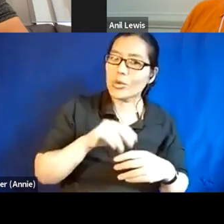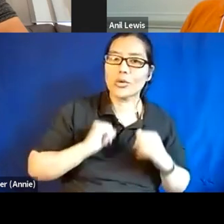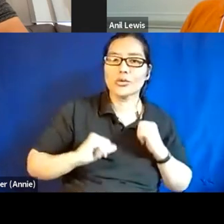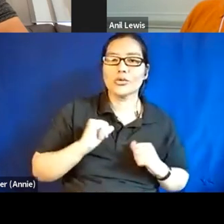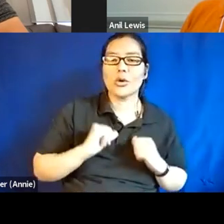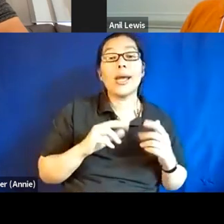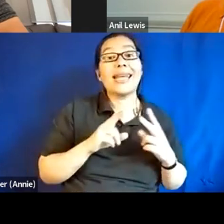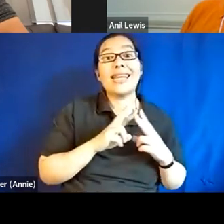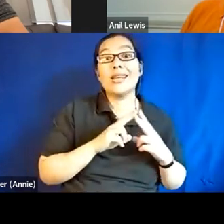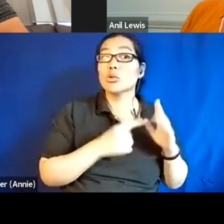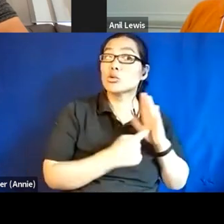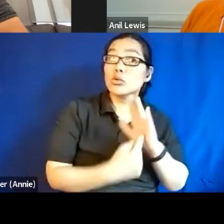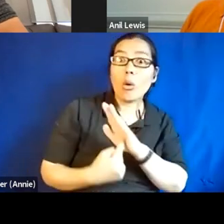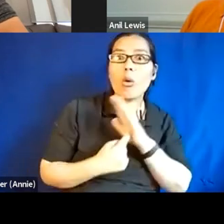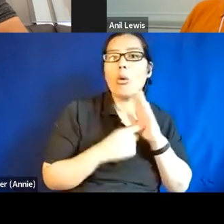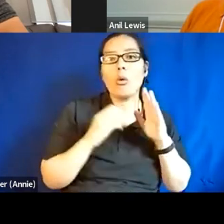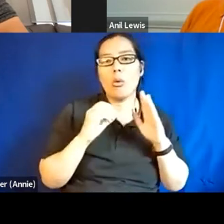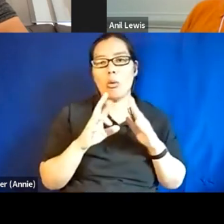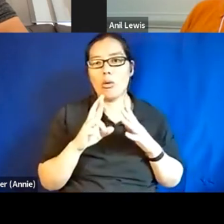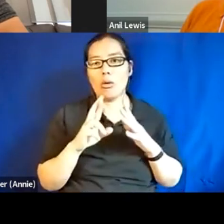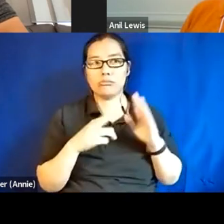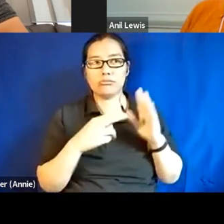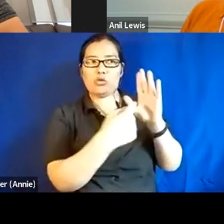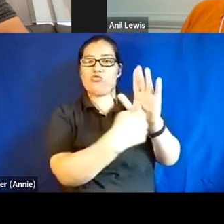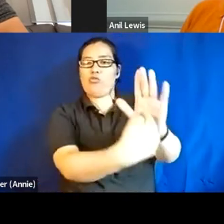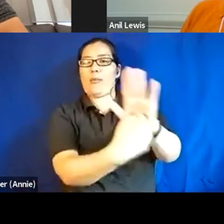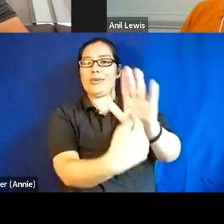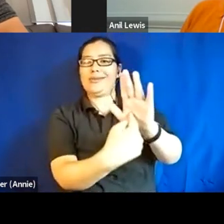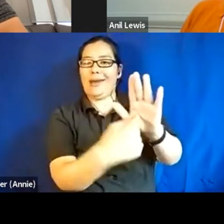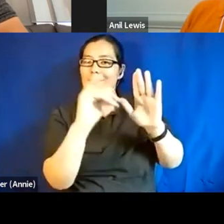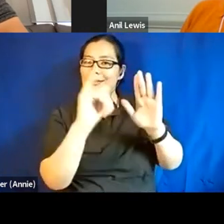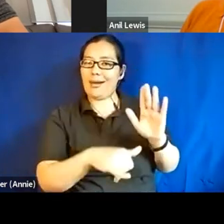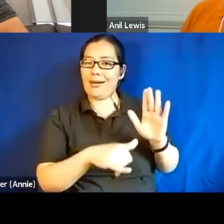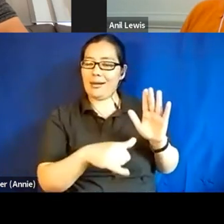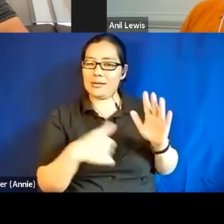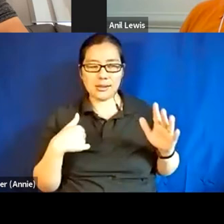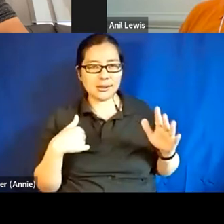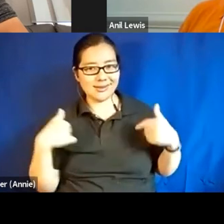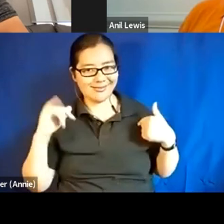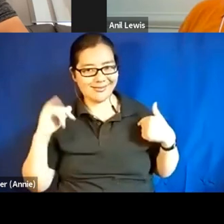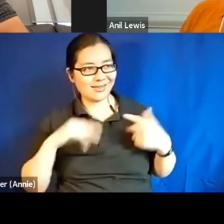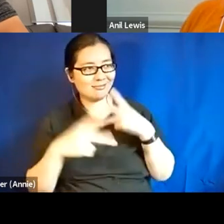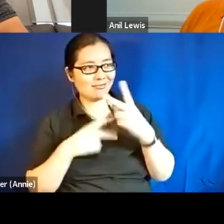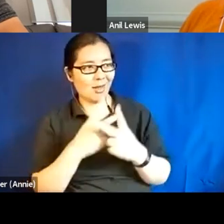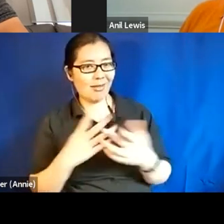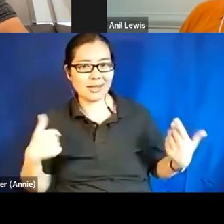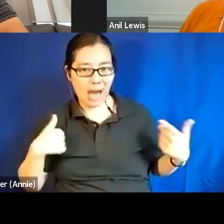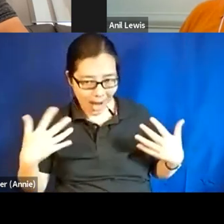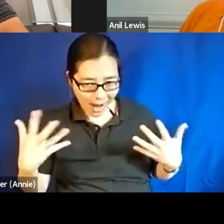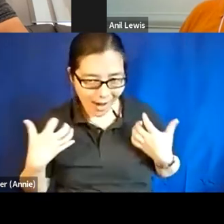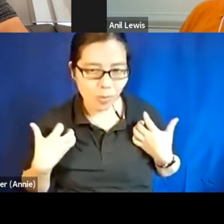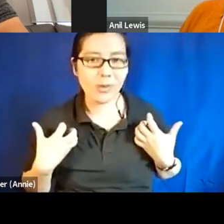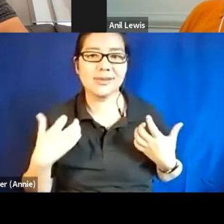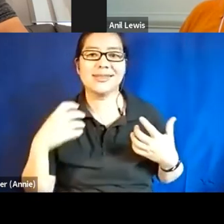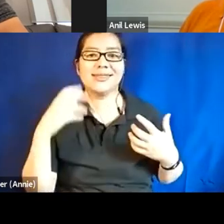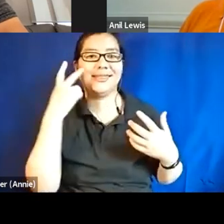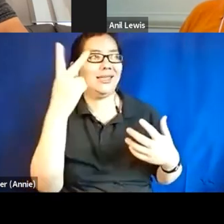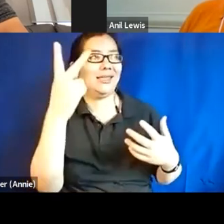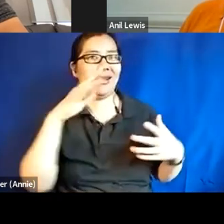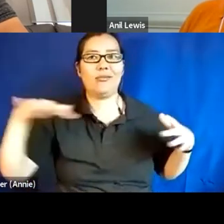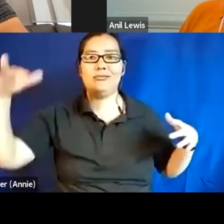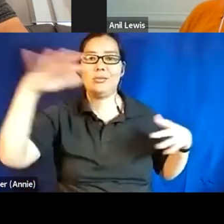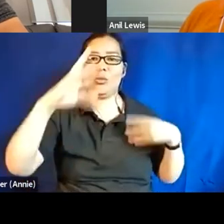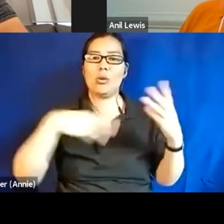portray it, but also, you know, to represent that because I want to see that in the world and we don't see it. Think about all the